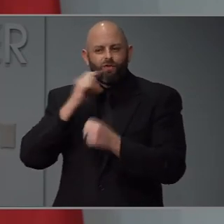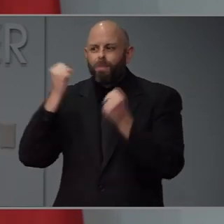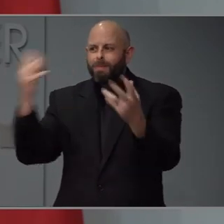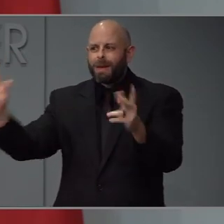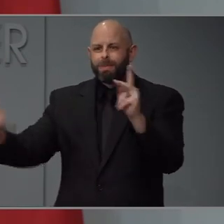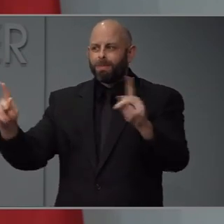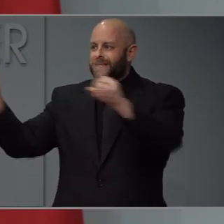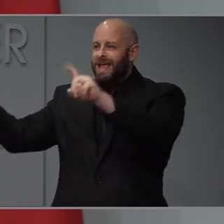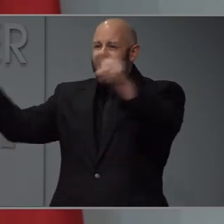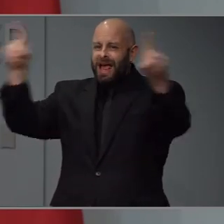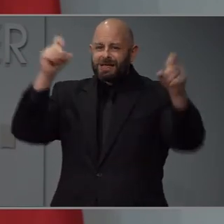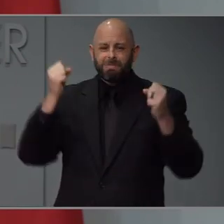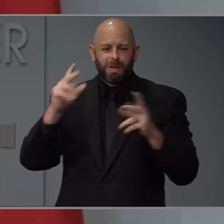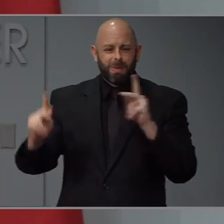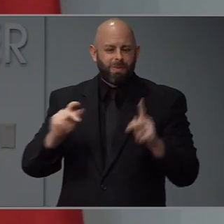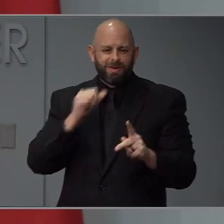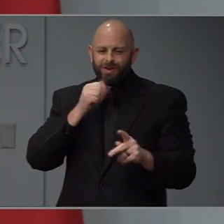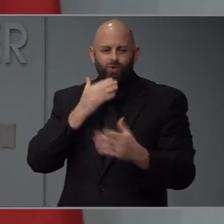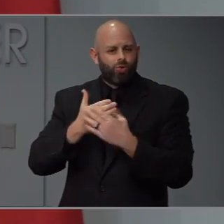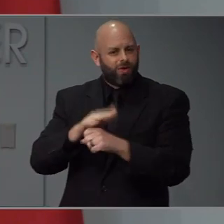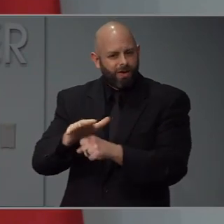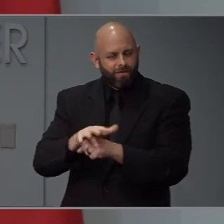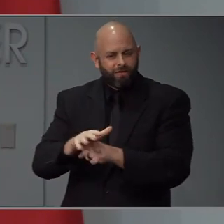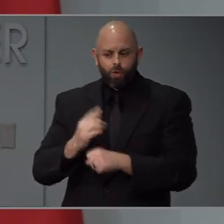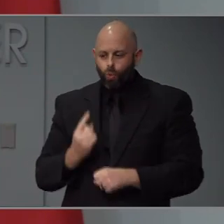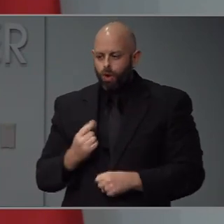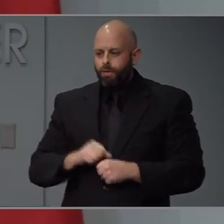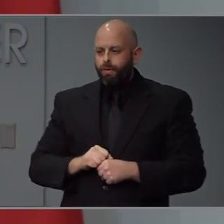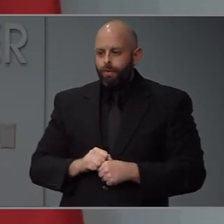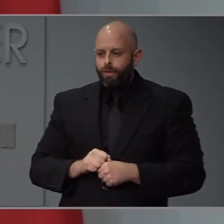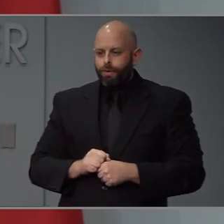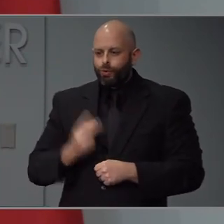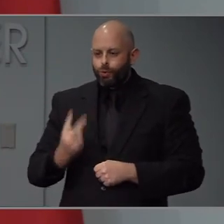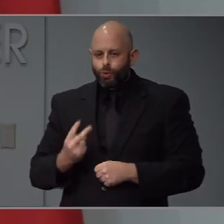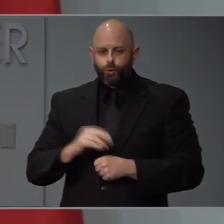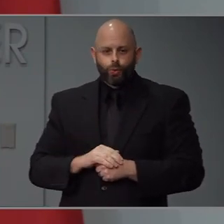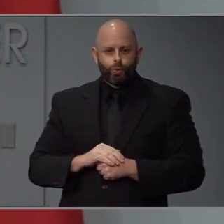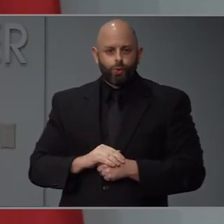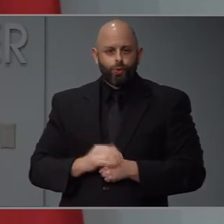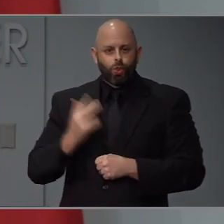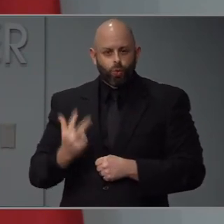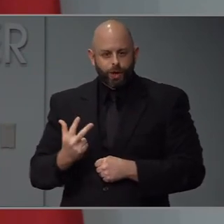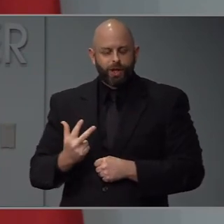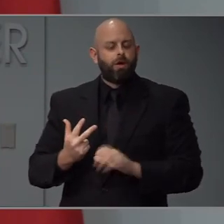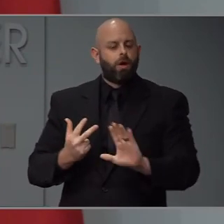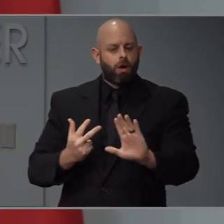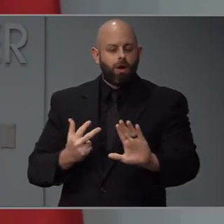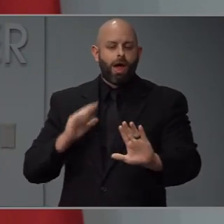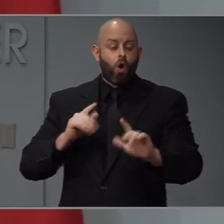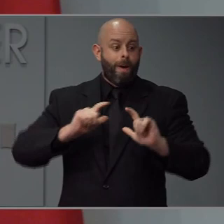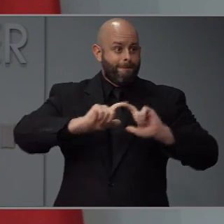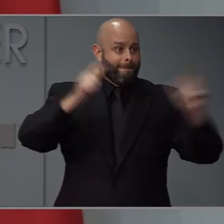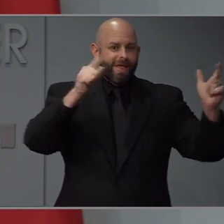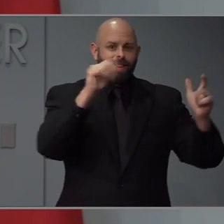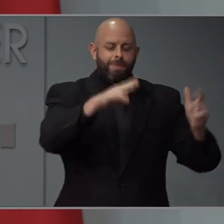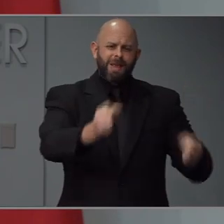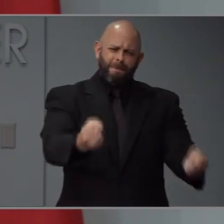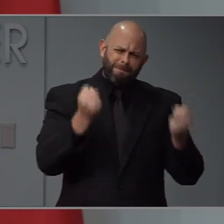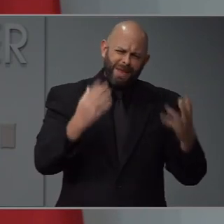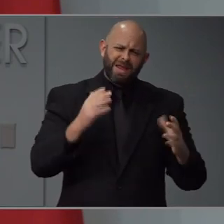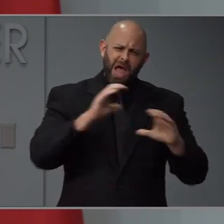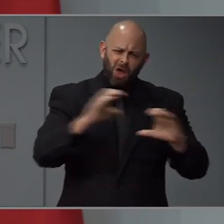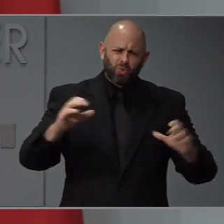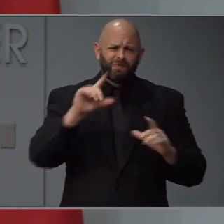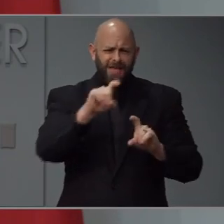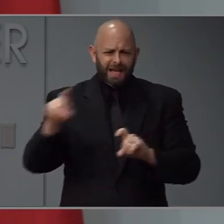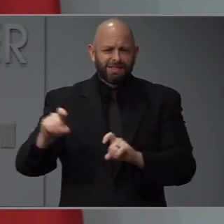or doctors' offices, but our bigger labs do hundreds of samples at a time, though it may take a number of hours to